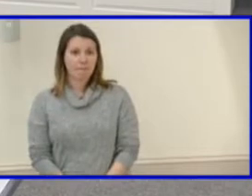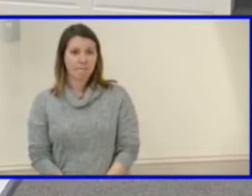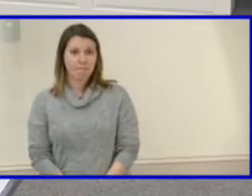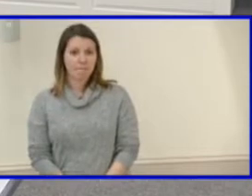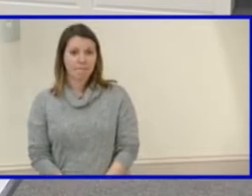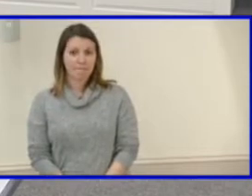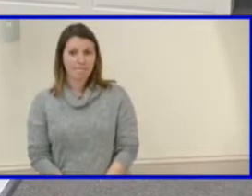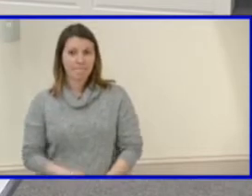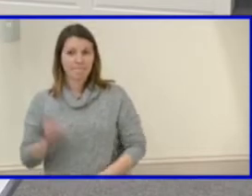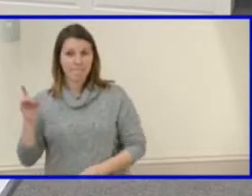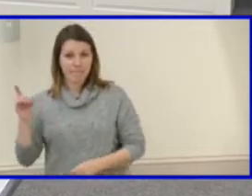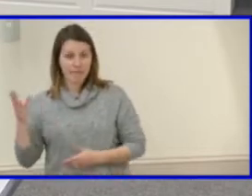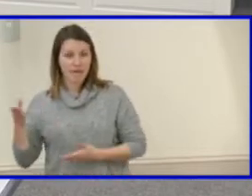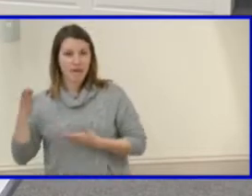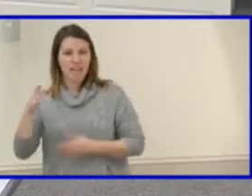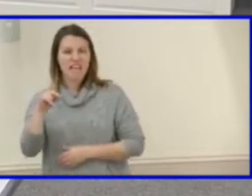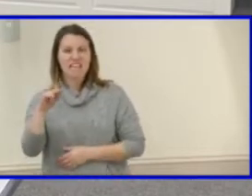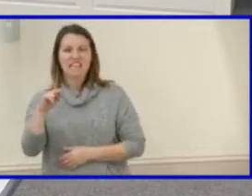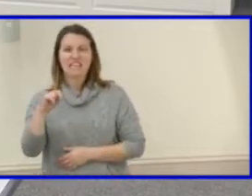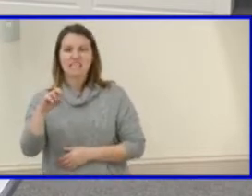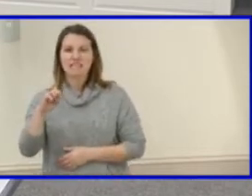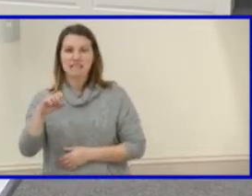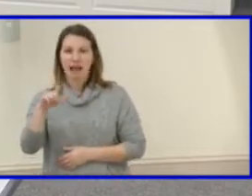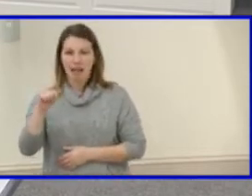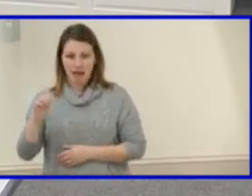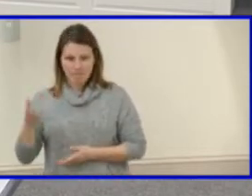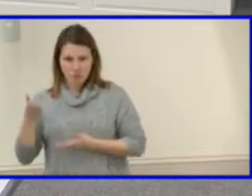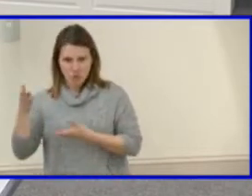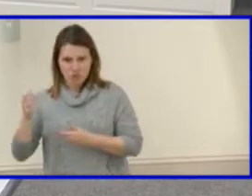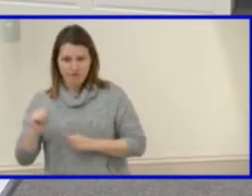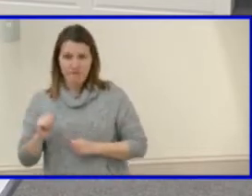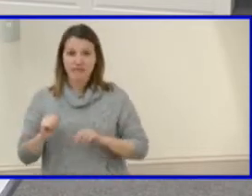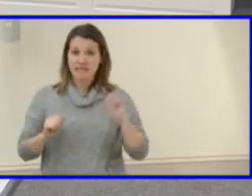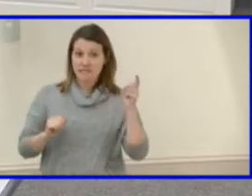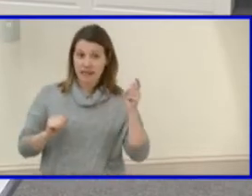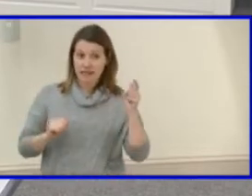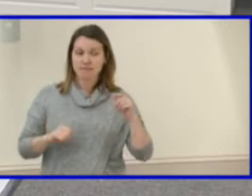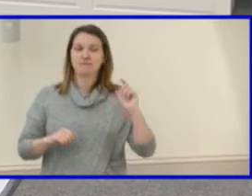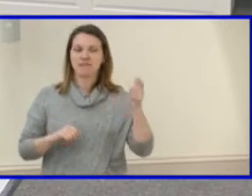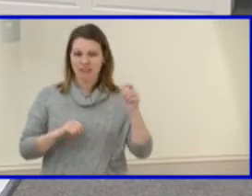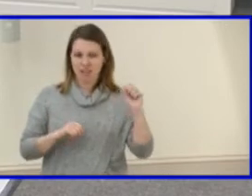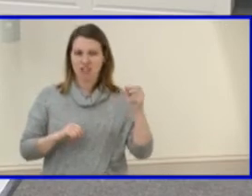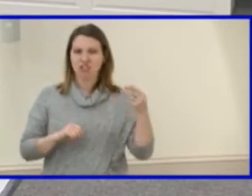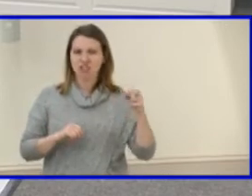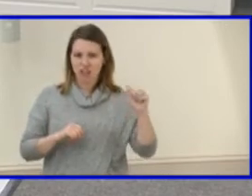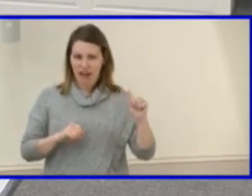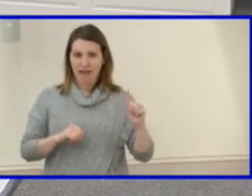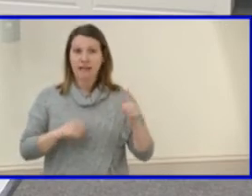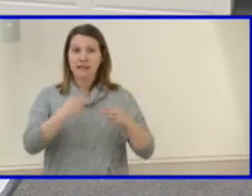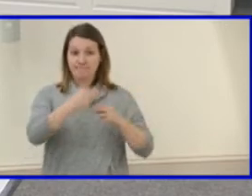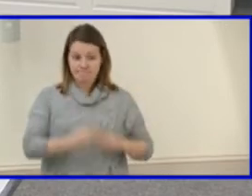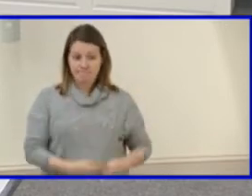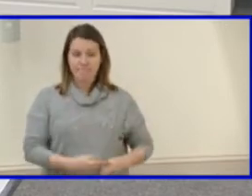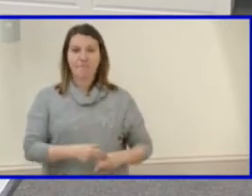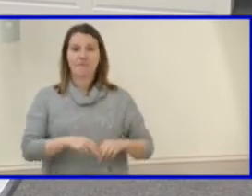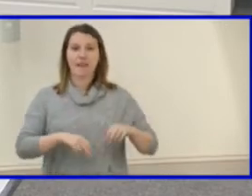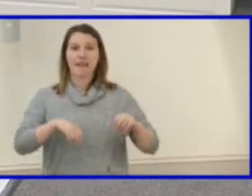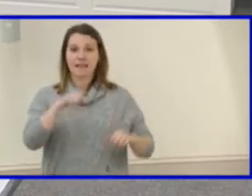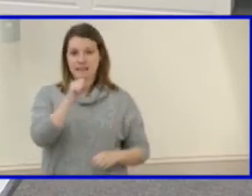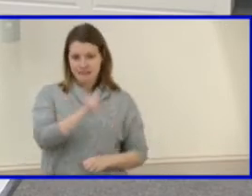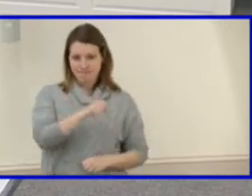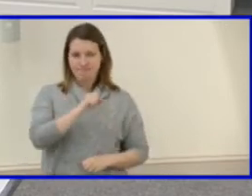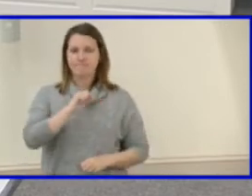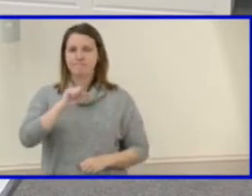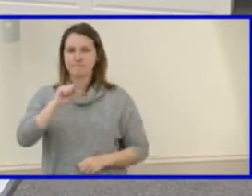So moved. Moved by Mrs. Kinsella. there a second? Second. Seconded by Mrs. Shea. Roll call vote. Ms. Atkins. Aye. Ms. Kinsella.